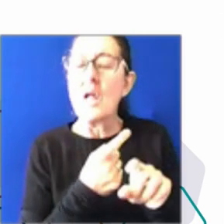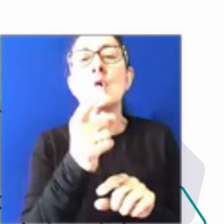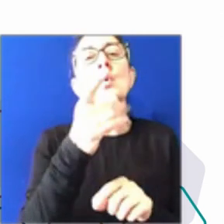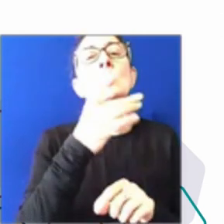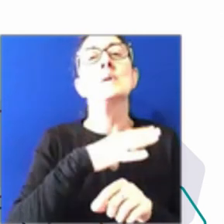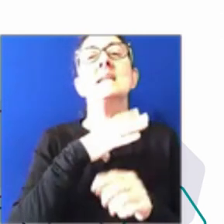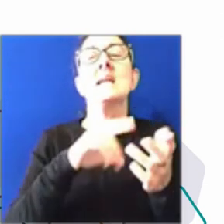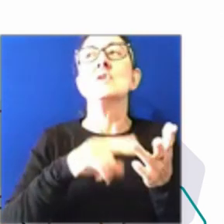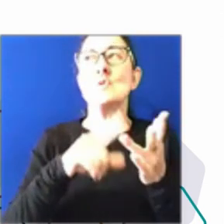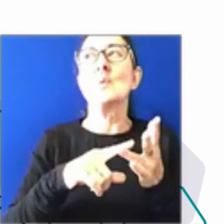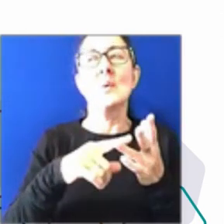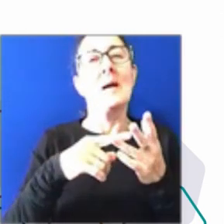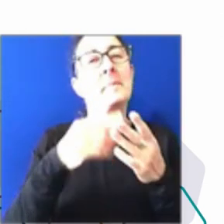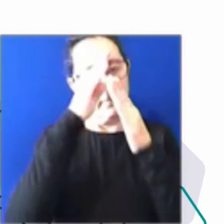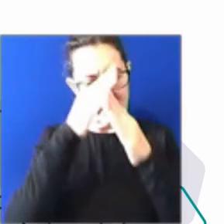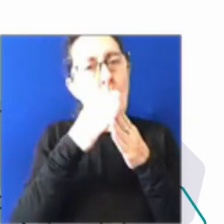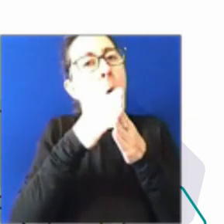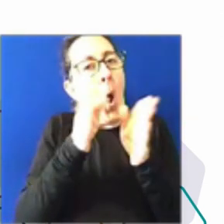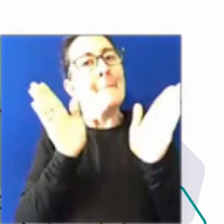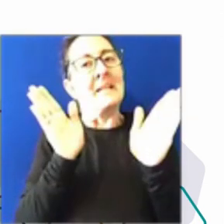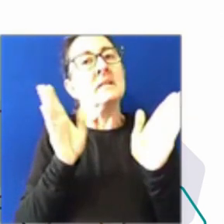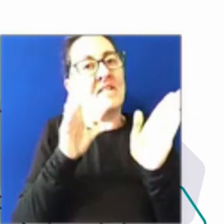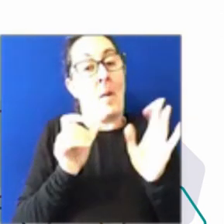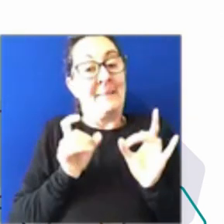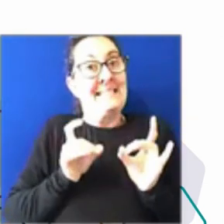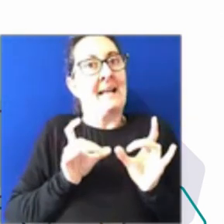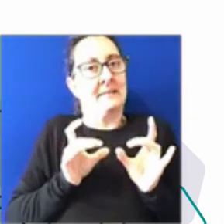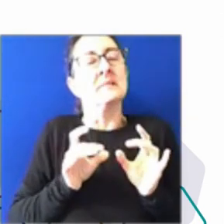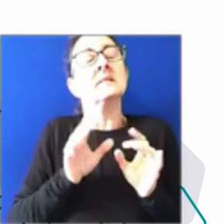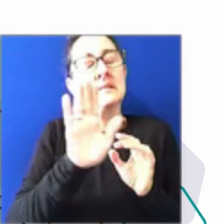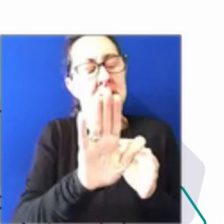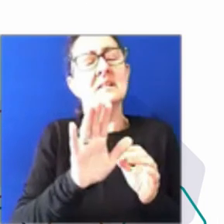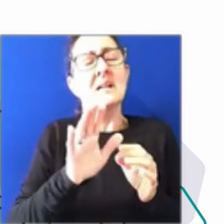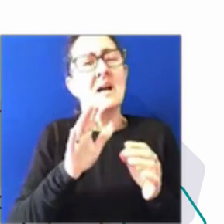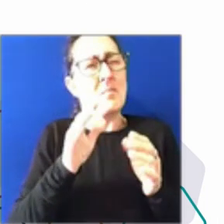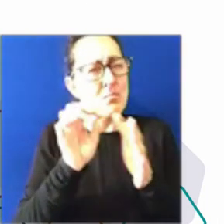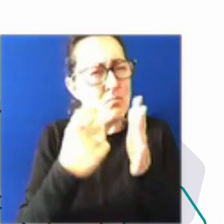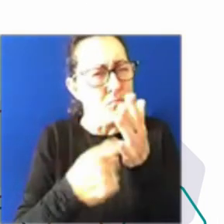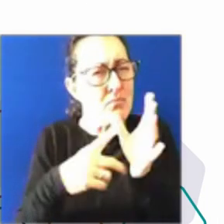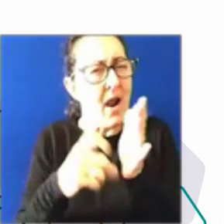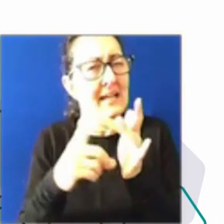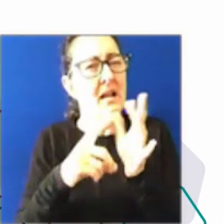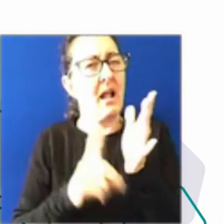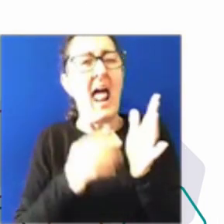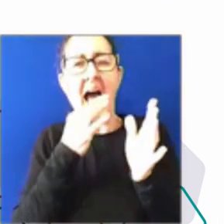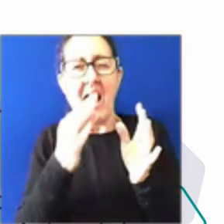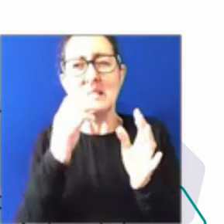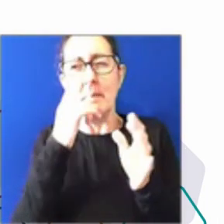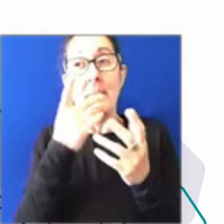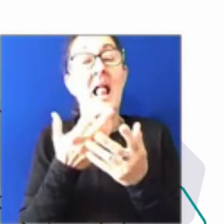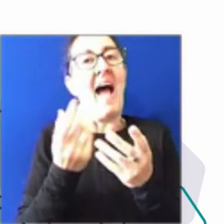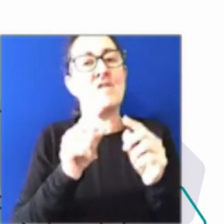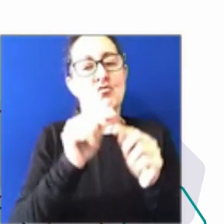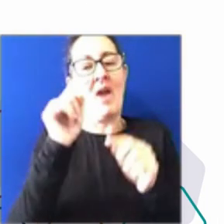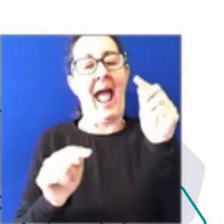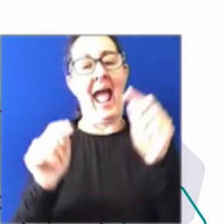practical about the way that you encourage people to contribute. But yeah, I'm really interested in kind of Natalie, because I'm still